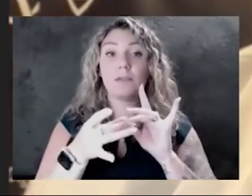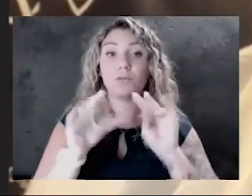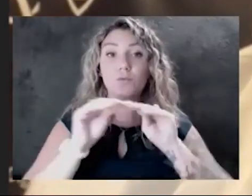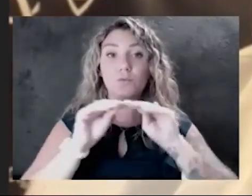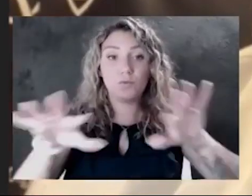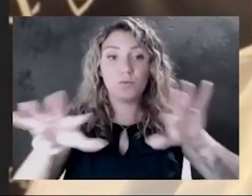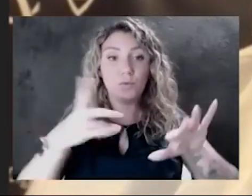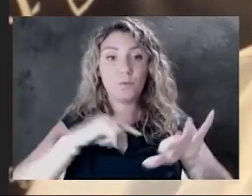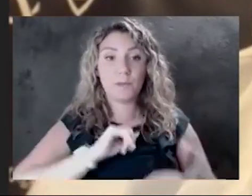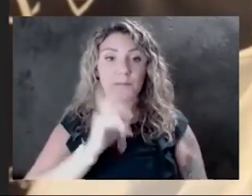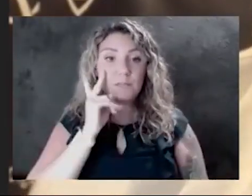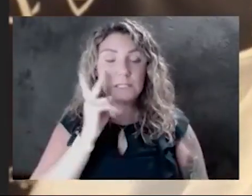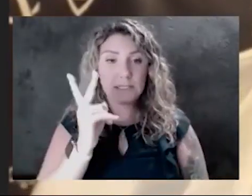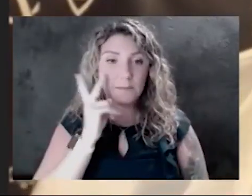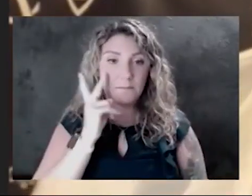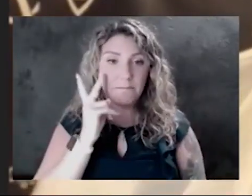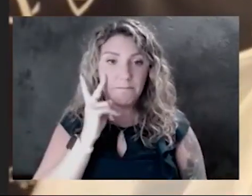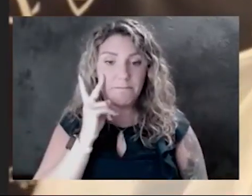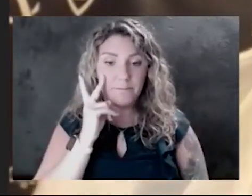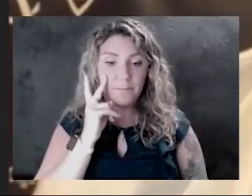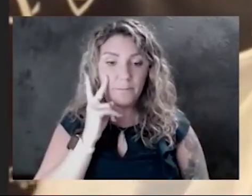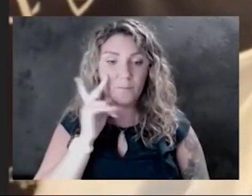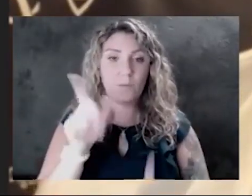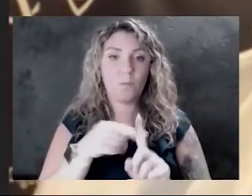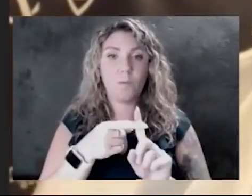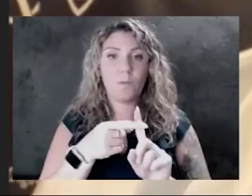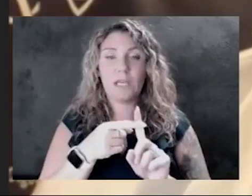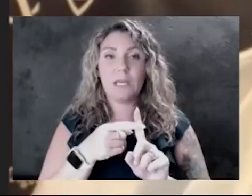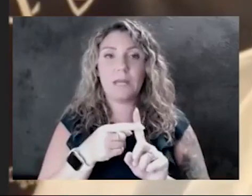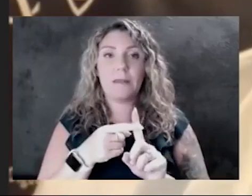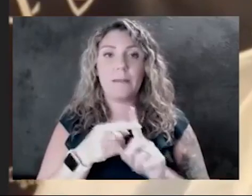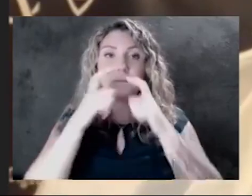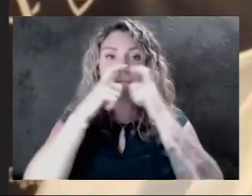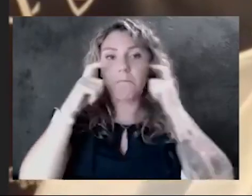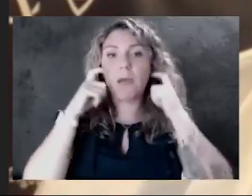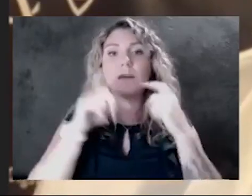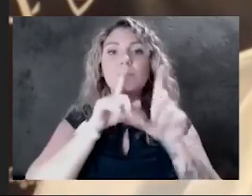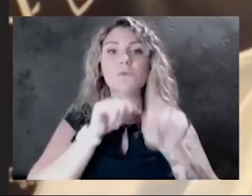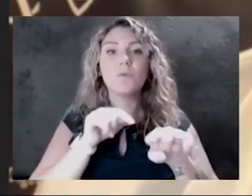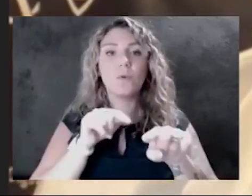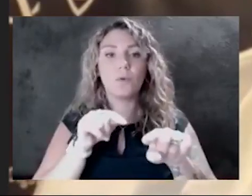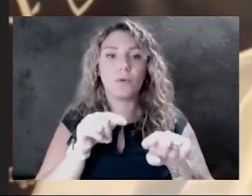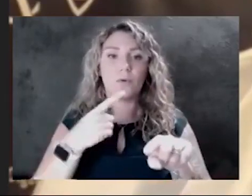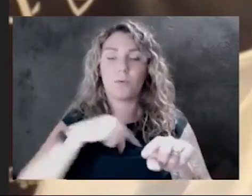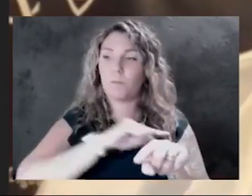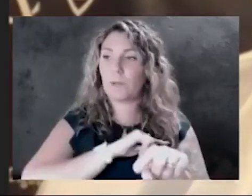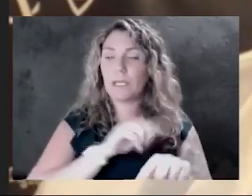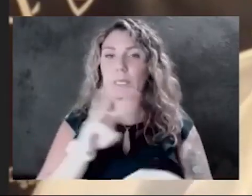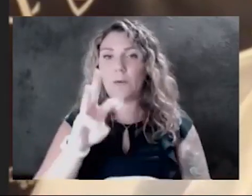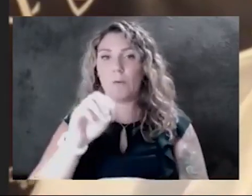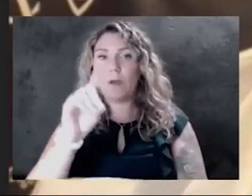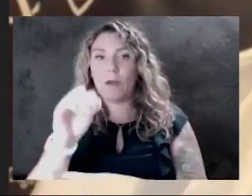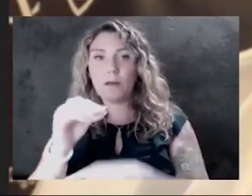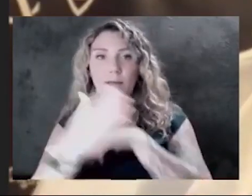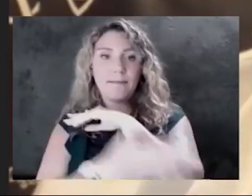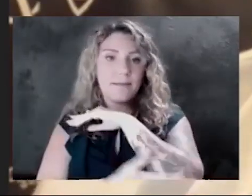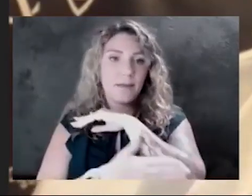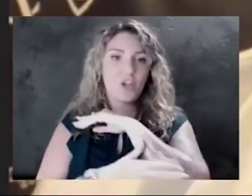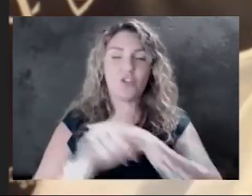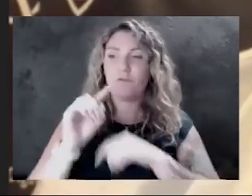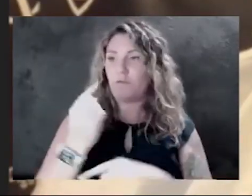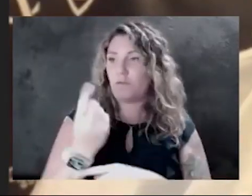seen that when we put in the masking order and we in Wyandotte County were the first two jurisdictions